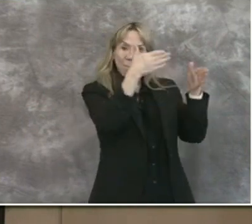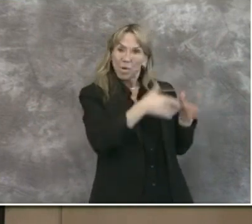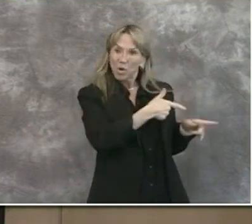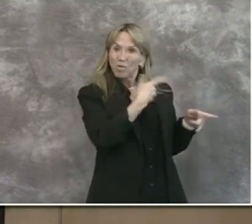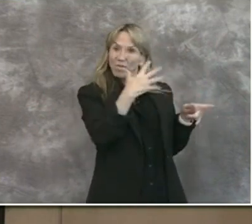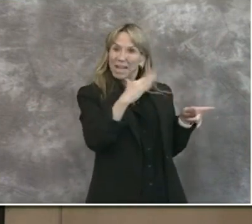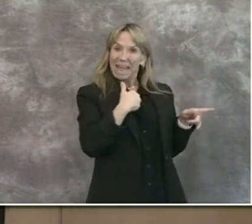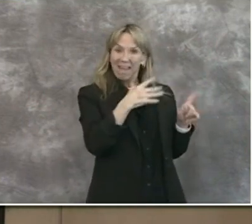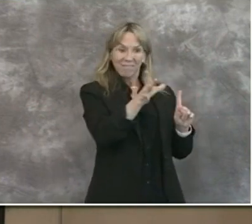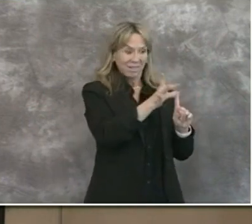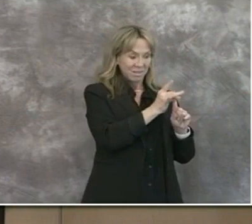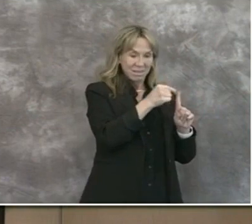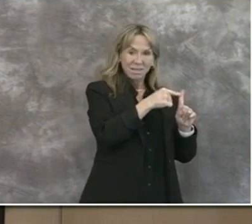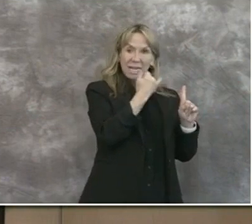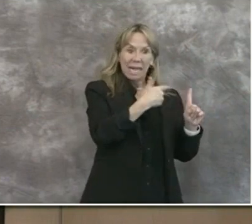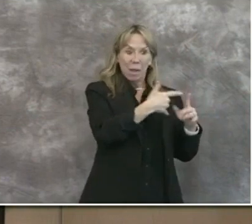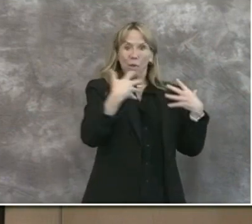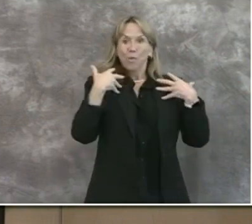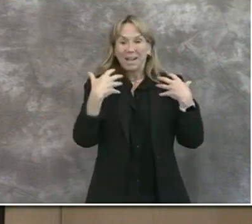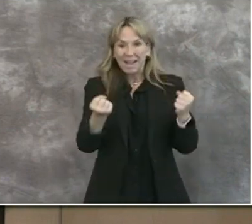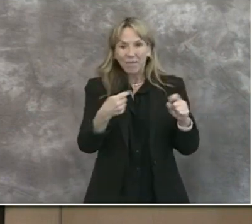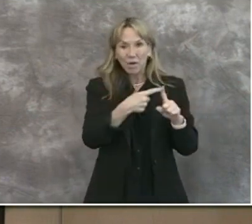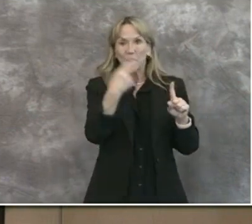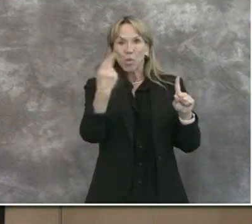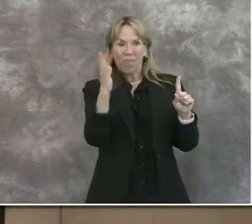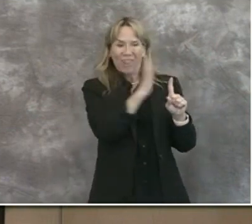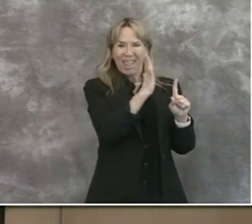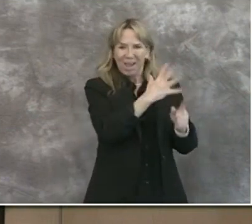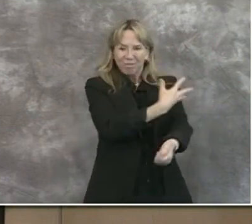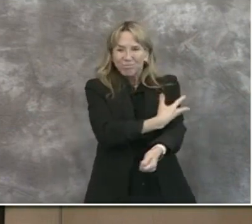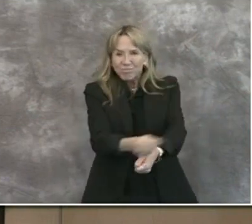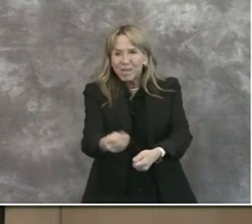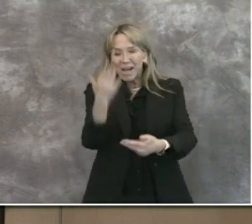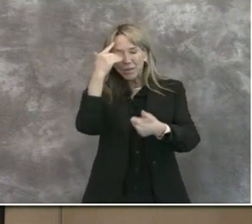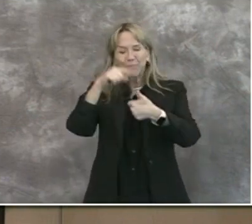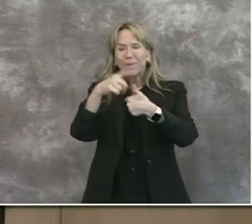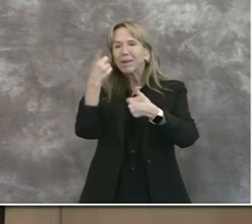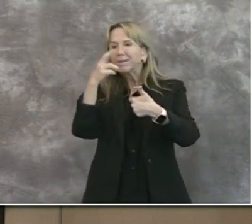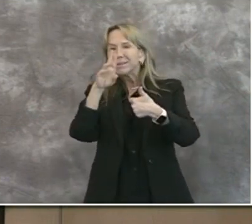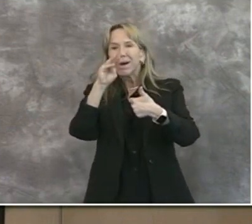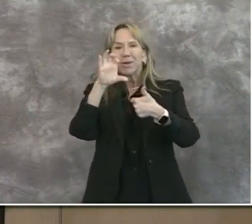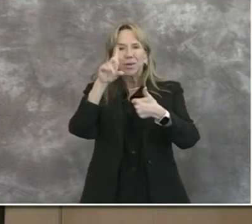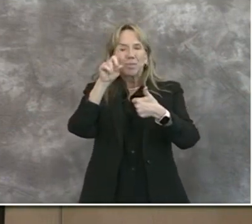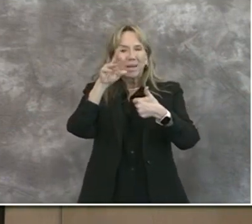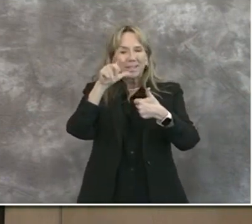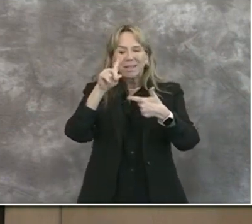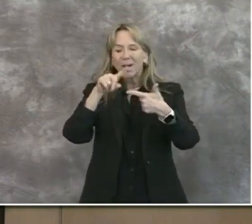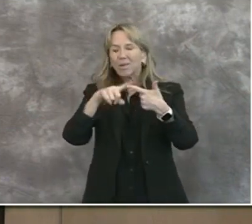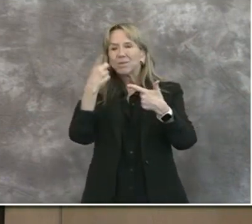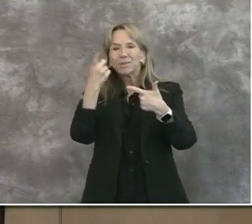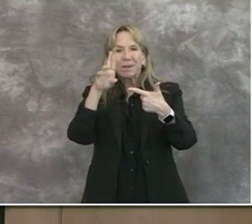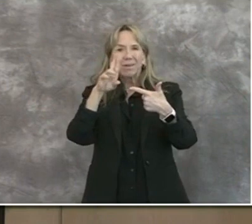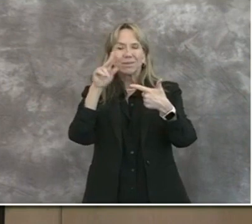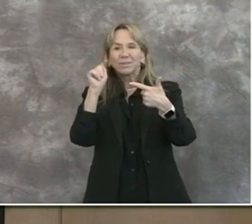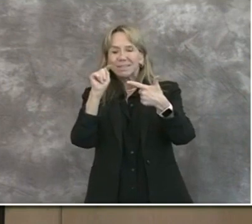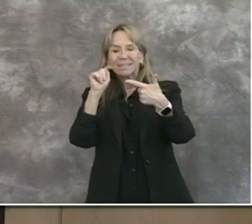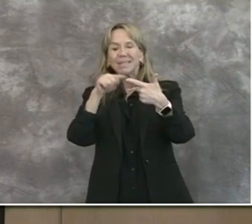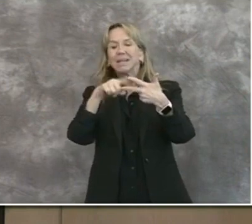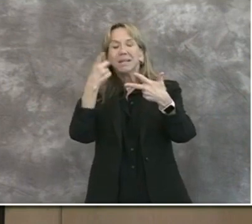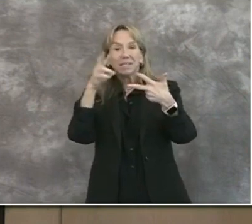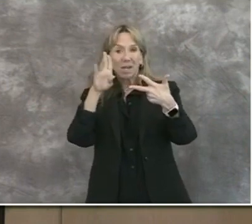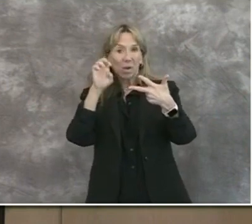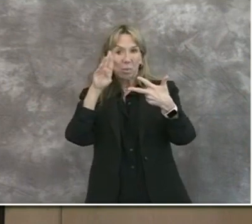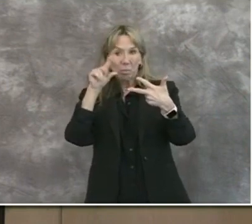taking their blood. I know Dr. McDonald, Dr. Infantides, Dr. Berg have been working with the San Diego blood bank on this innovative